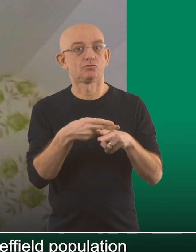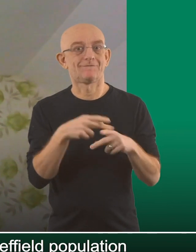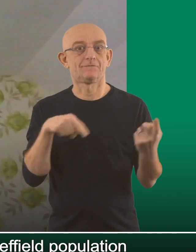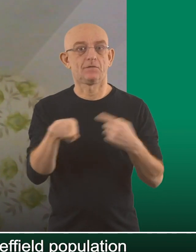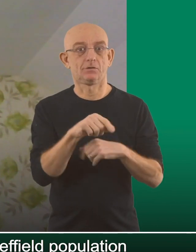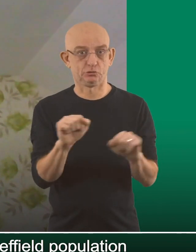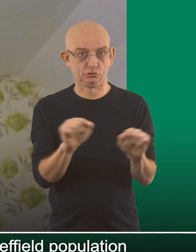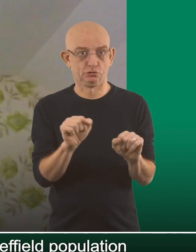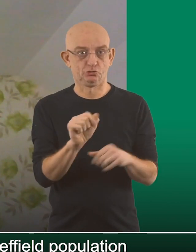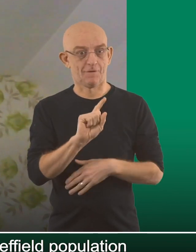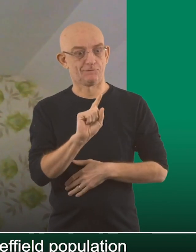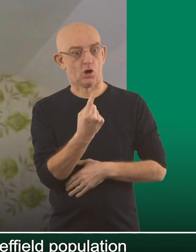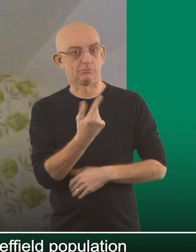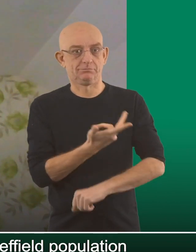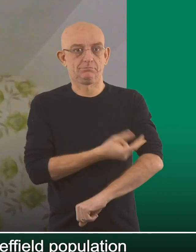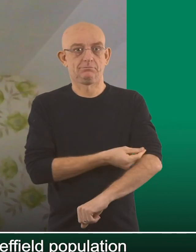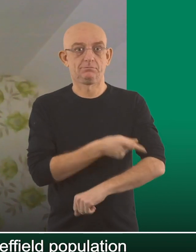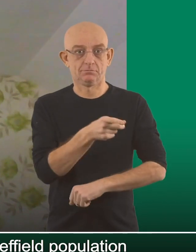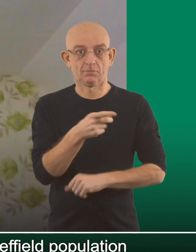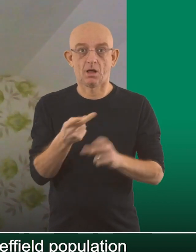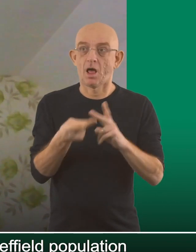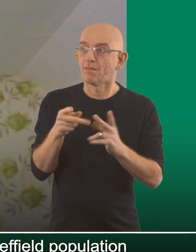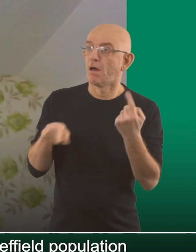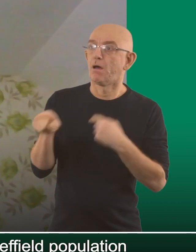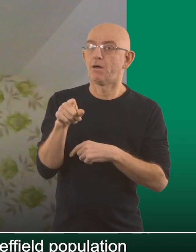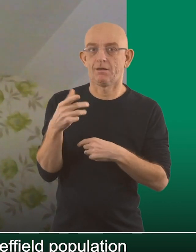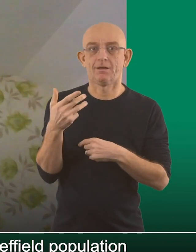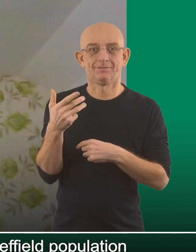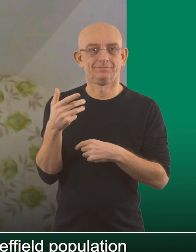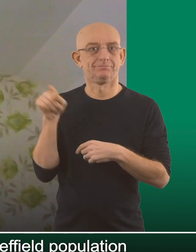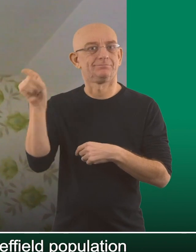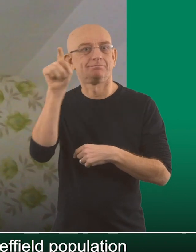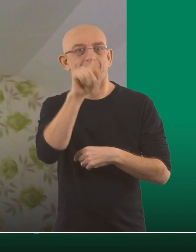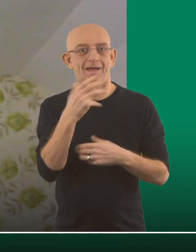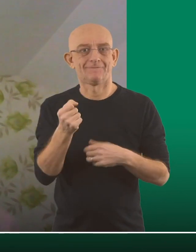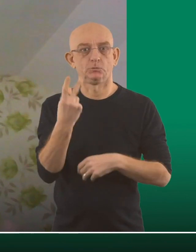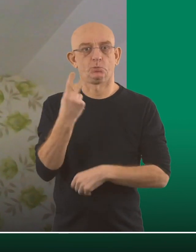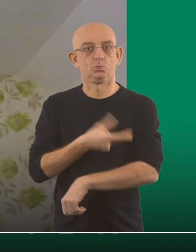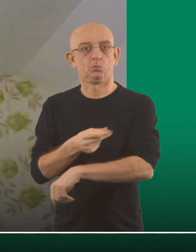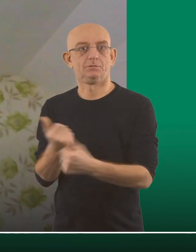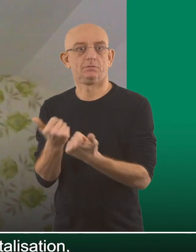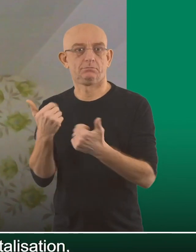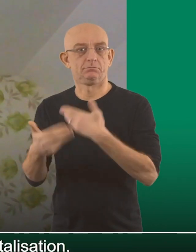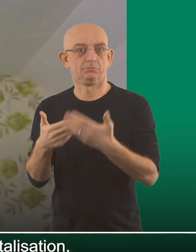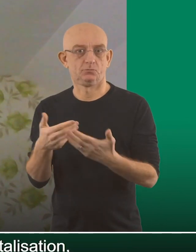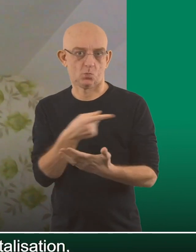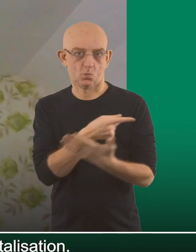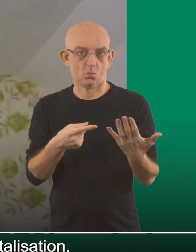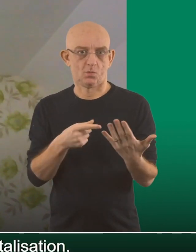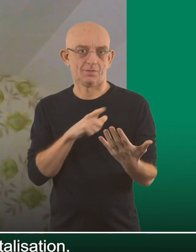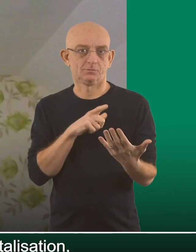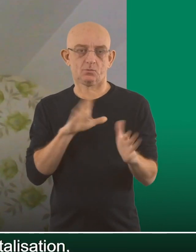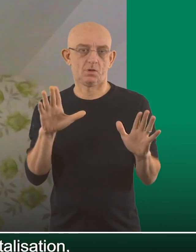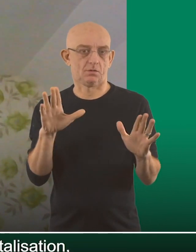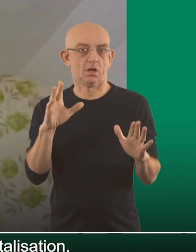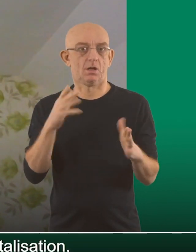numbers of people in Sheffield population haven't received first dose, never mind two doses of vaccine. Three reasons. There's an